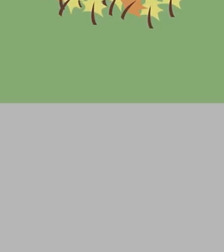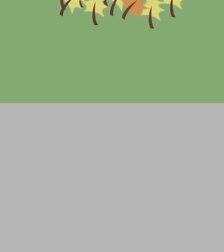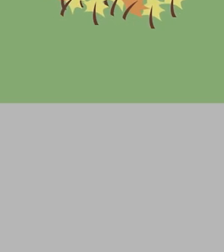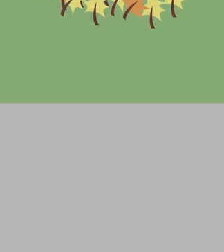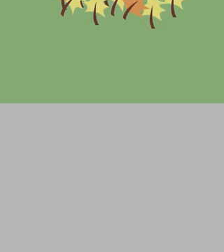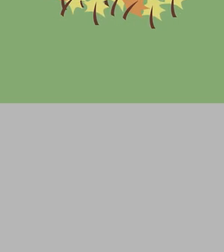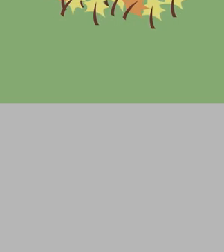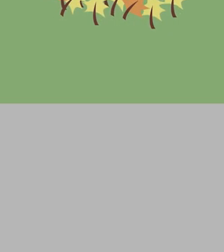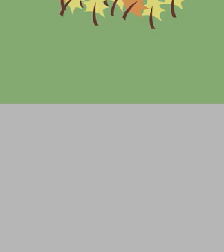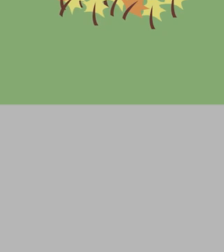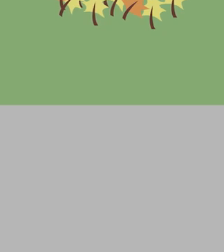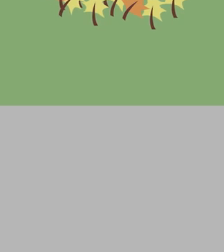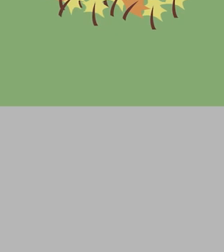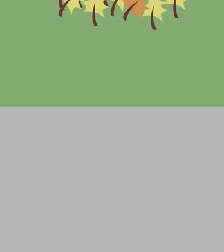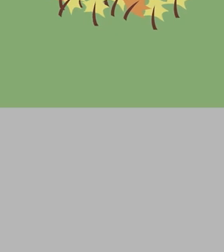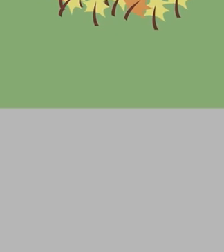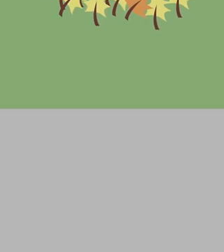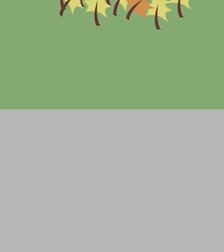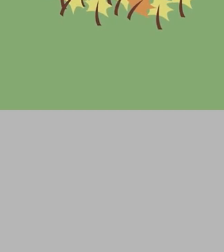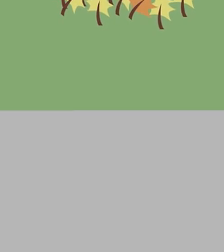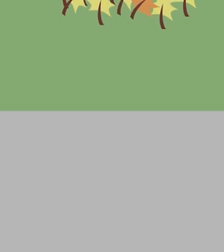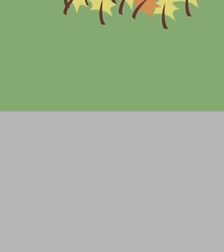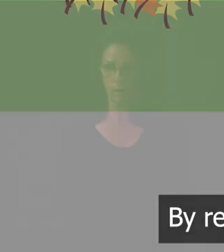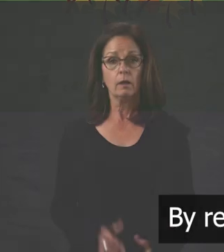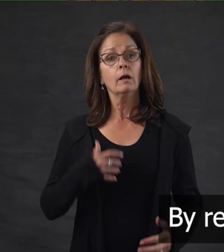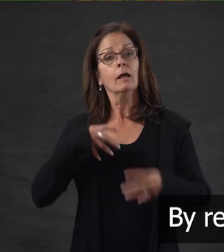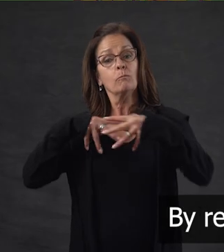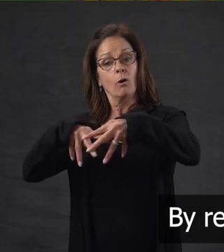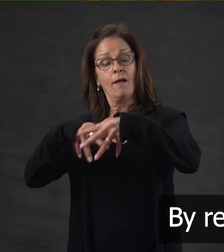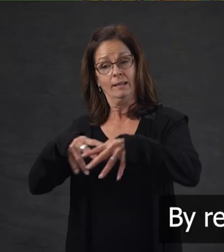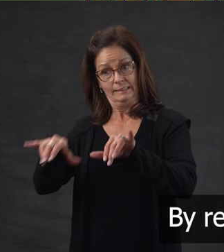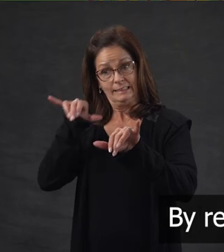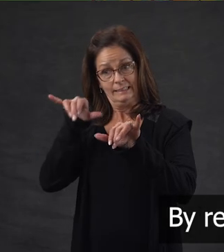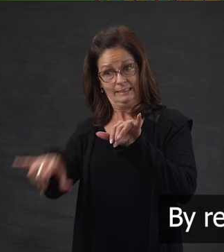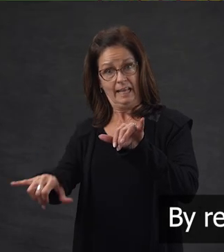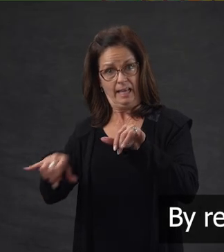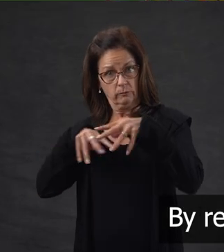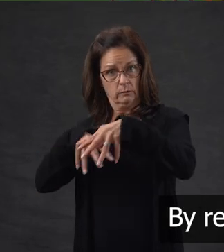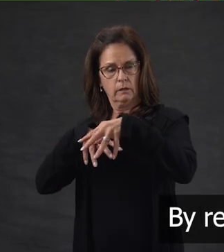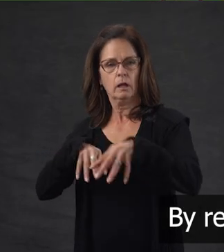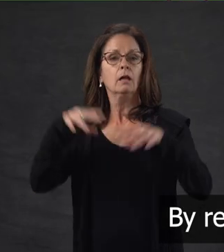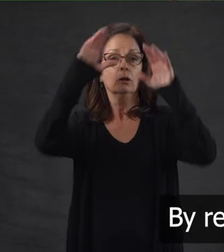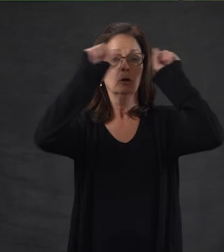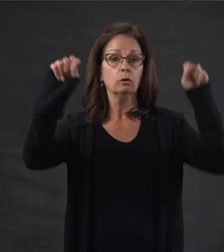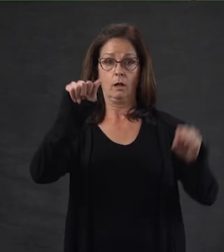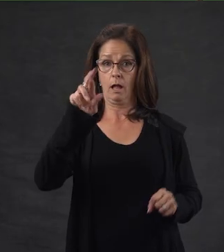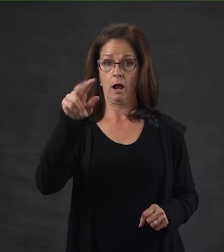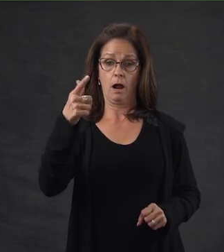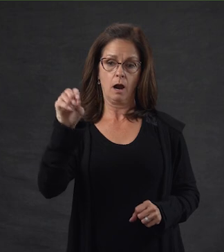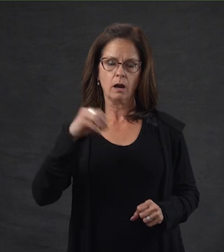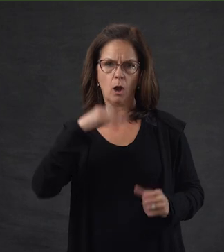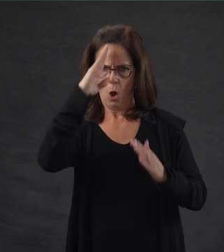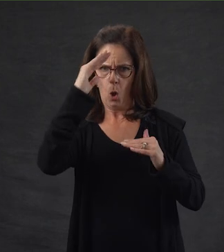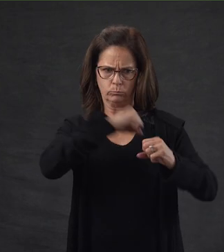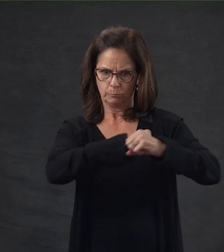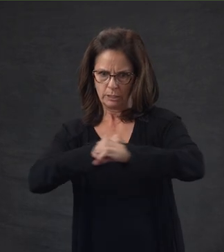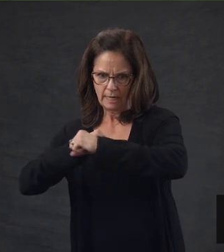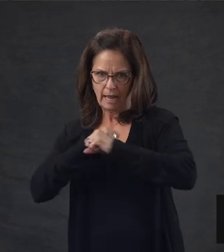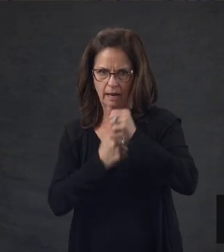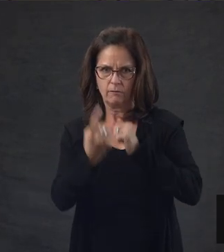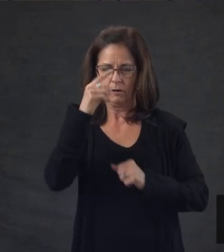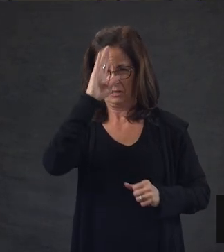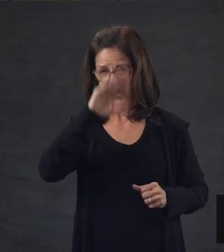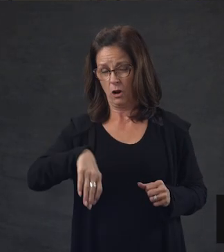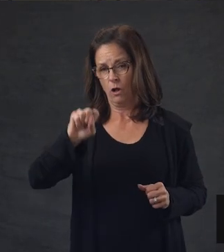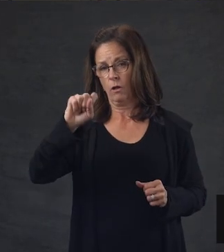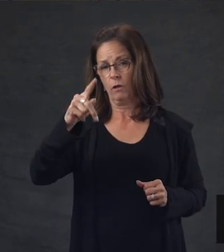Instruments. Article, List of Do's and Don'ts for Combating the Spanish Flu. By remaining at the school for the parade, Superintendent Argo hoped to